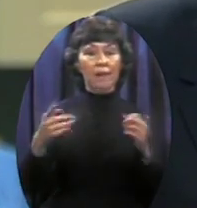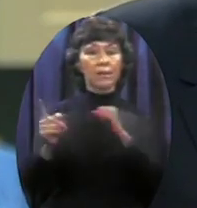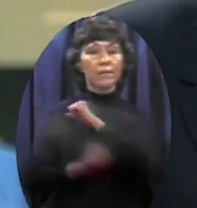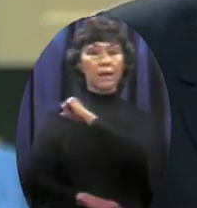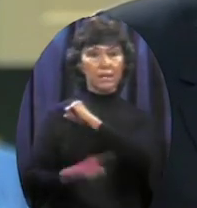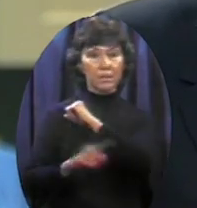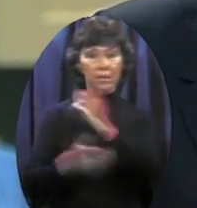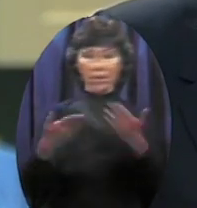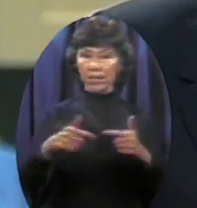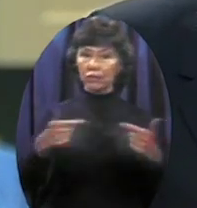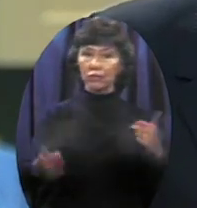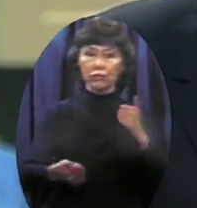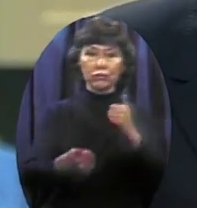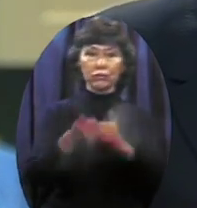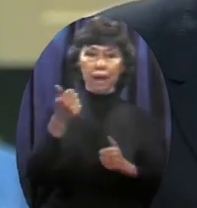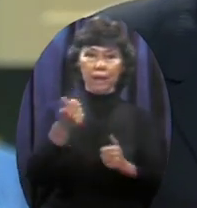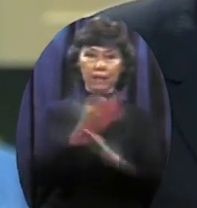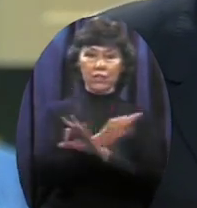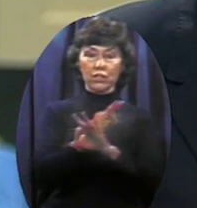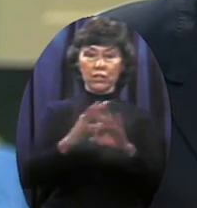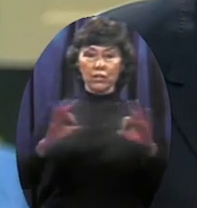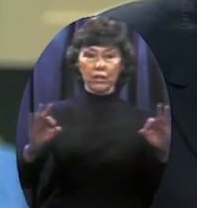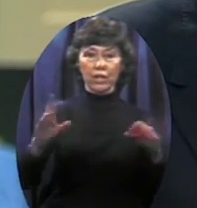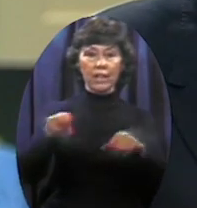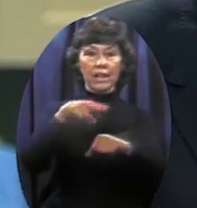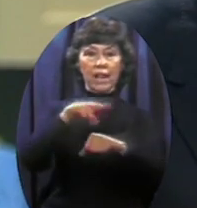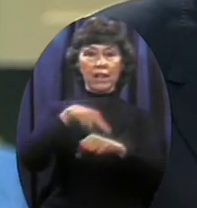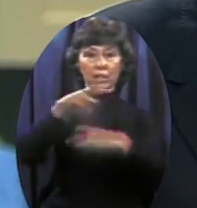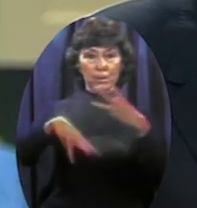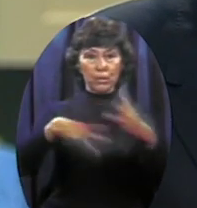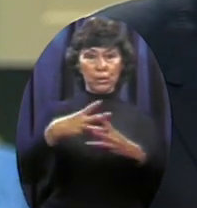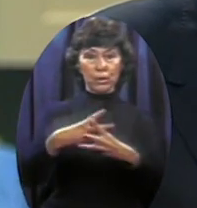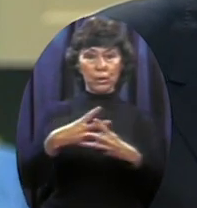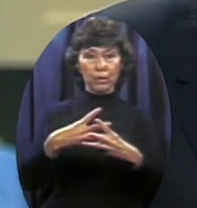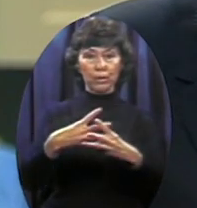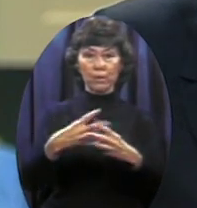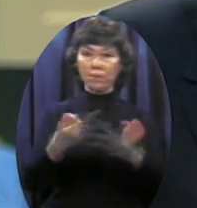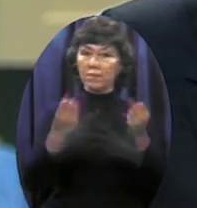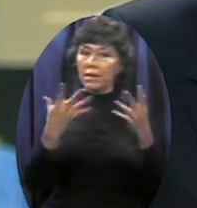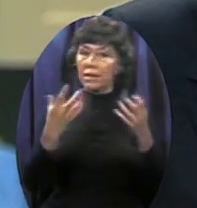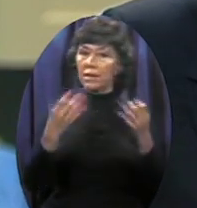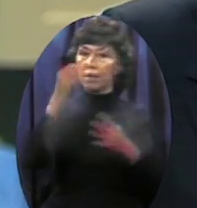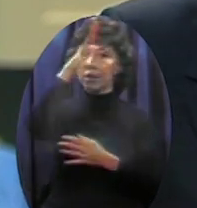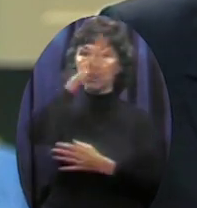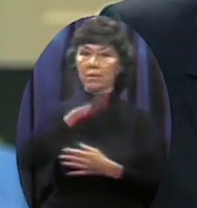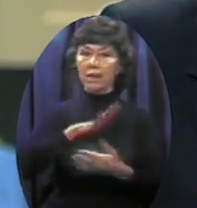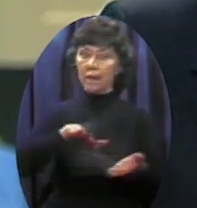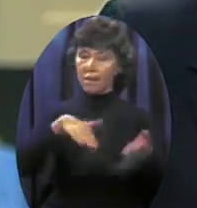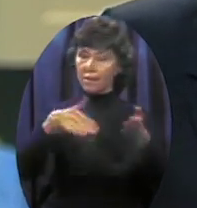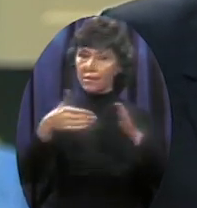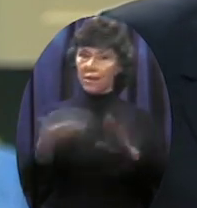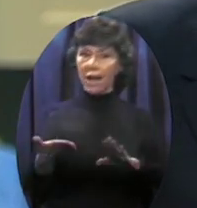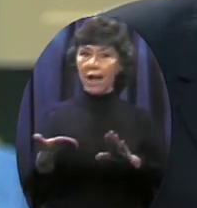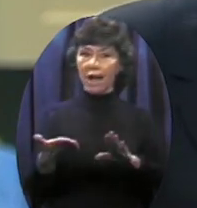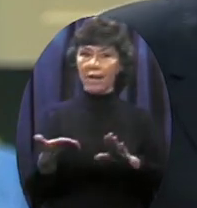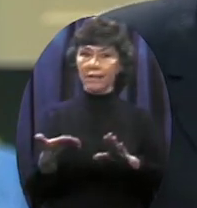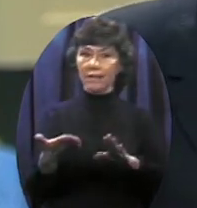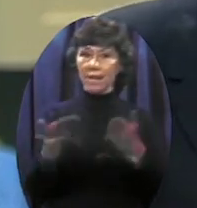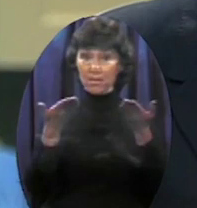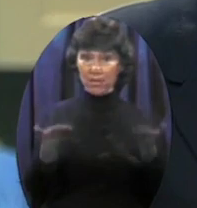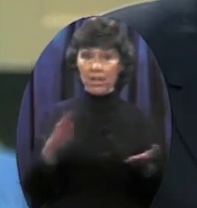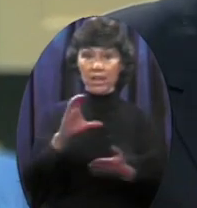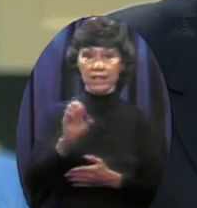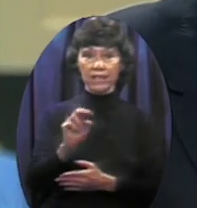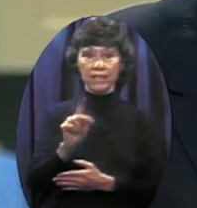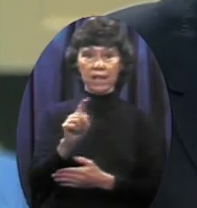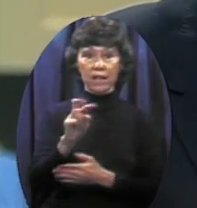the world. Over 600,000 men have died in this century to ensure that right. Over 600,000 died in the